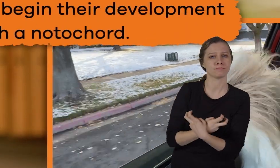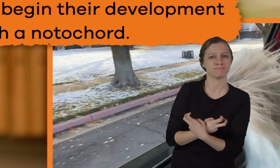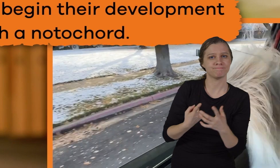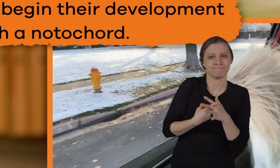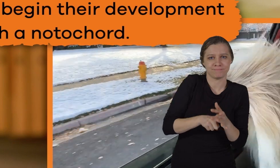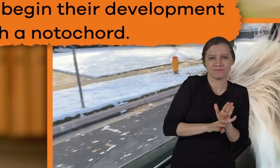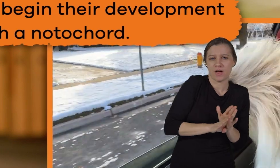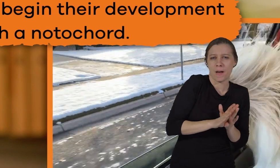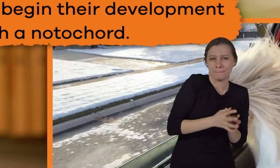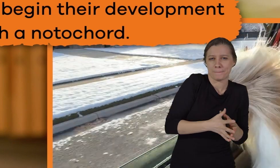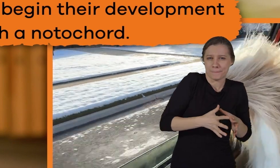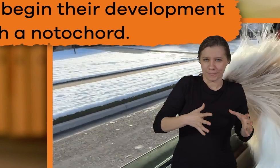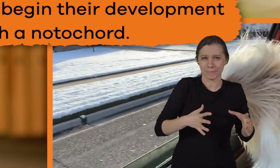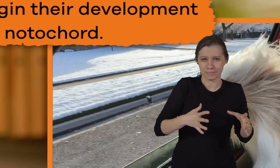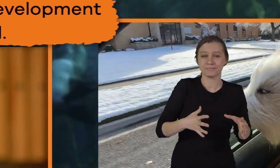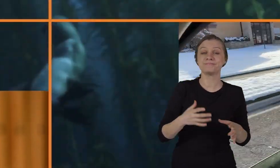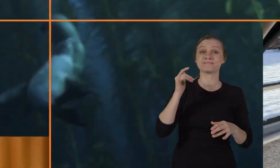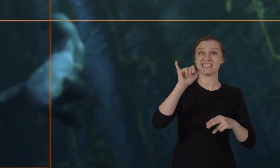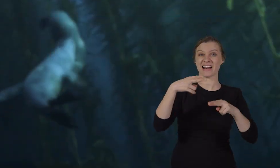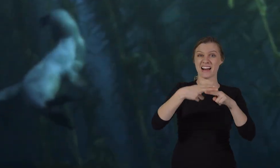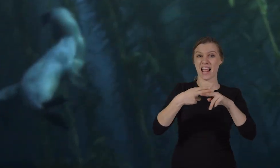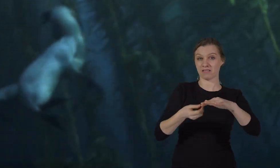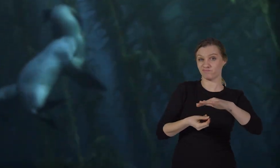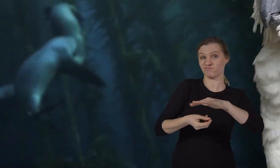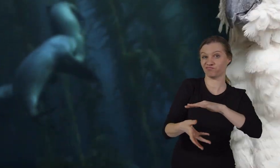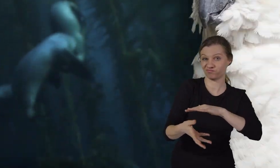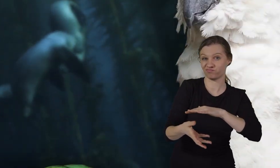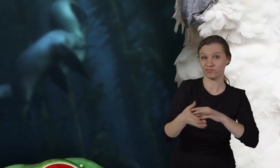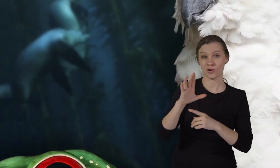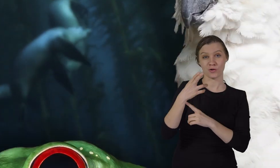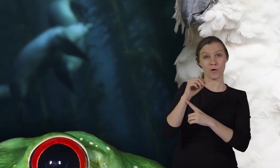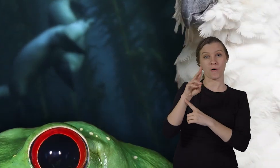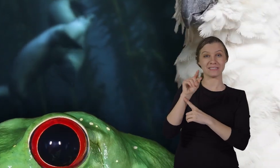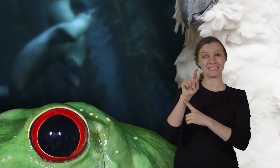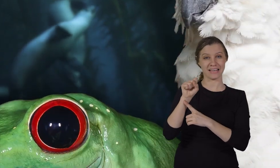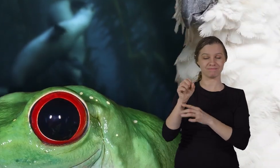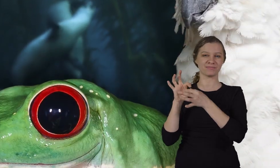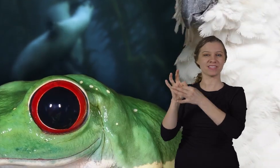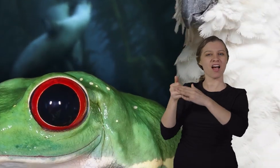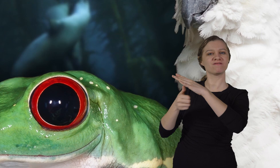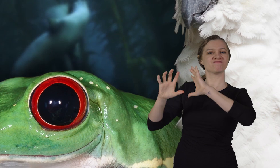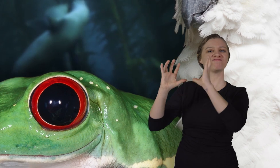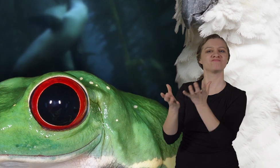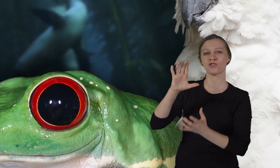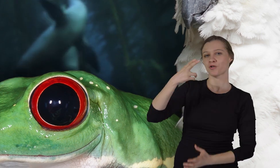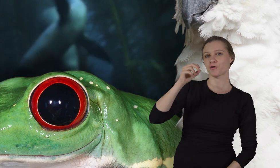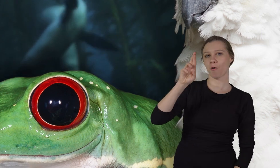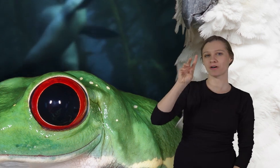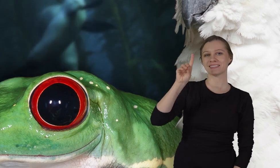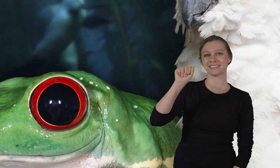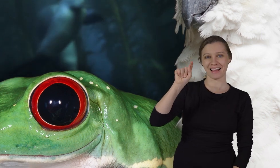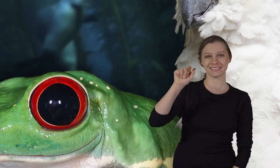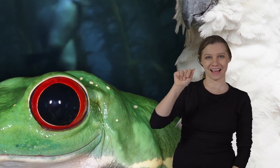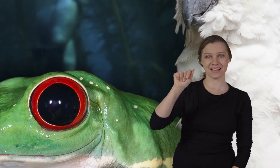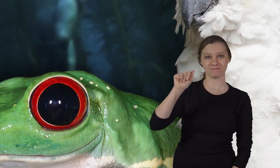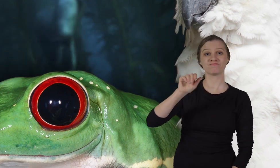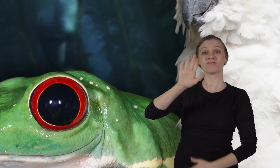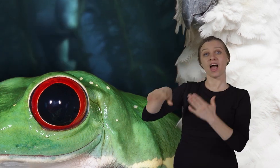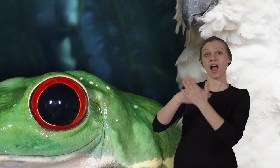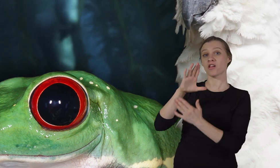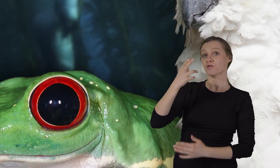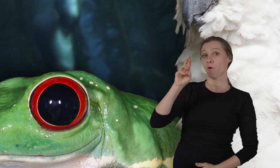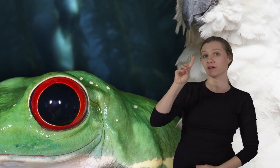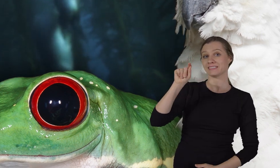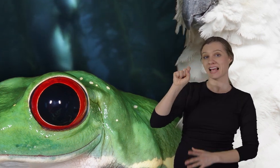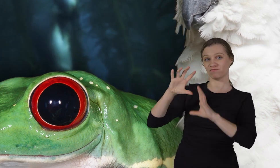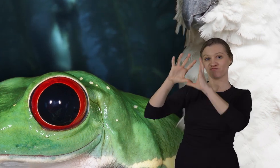a notochord. As the name suggests, Chordates belong to the phylum Chordata. All